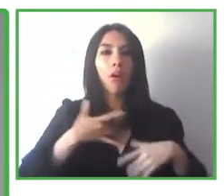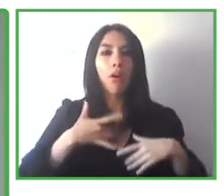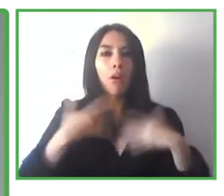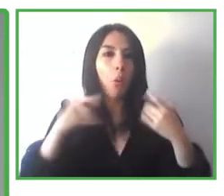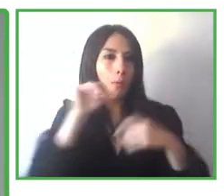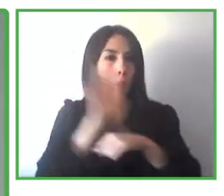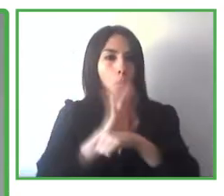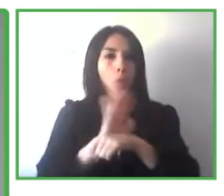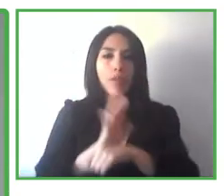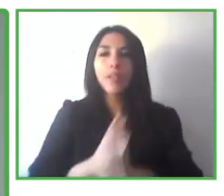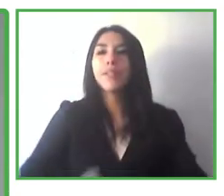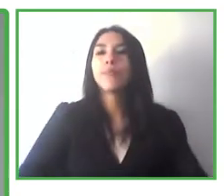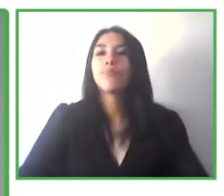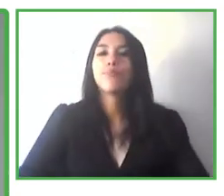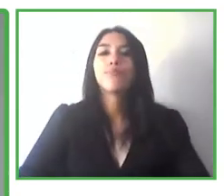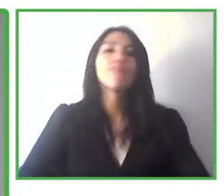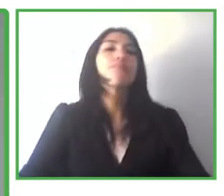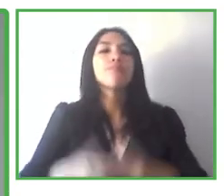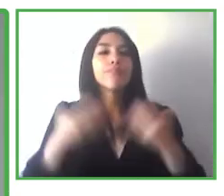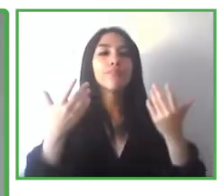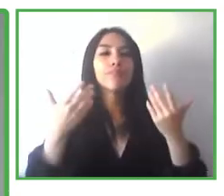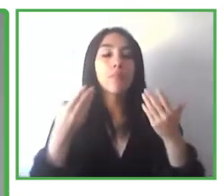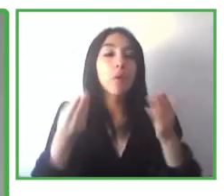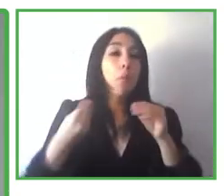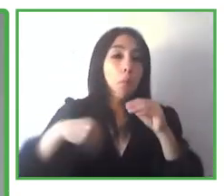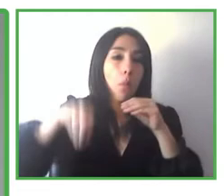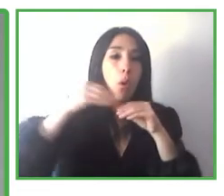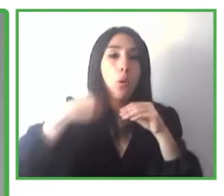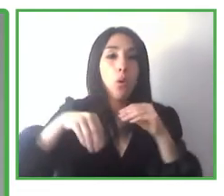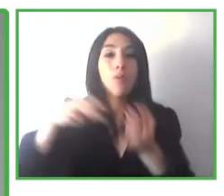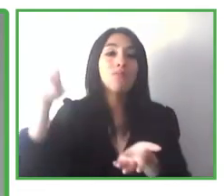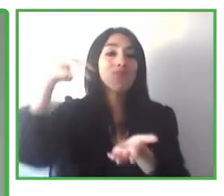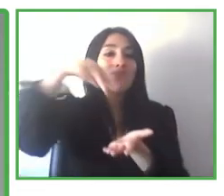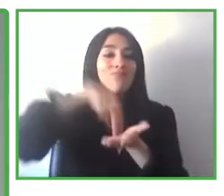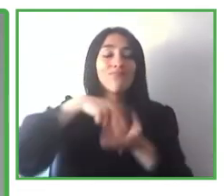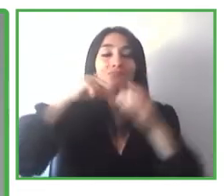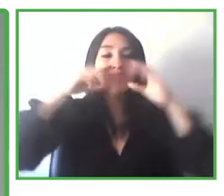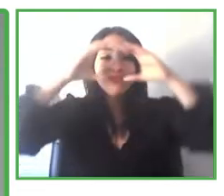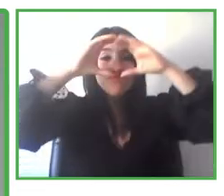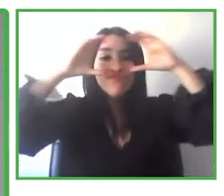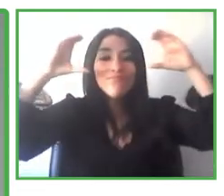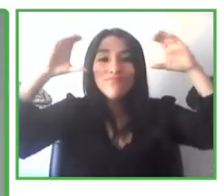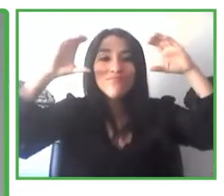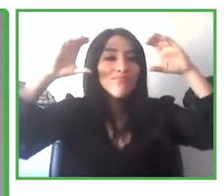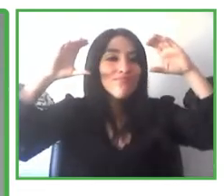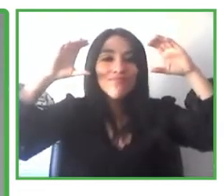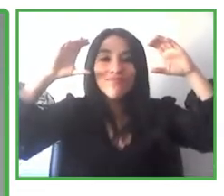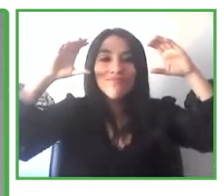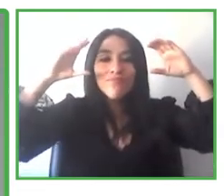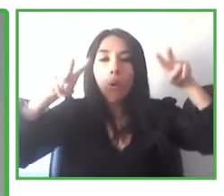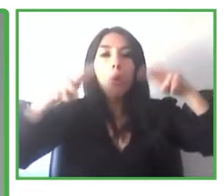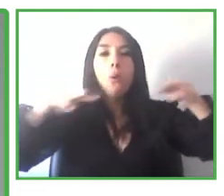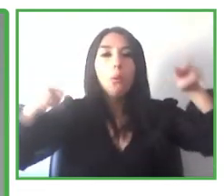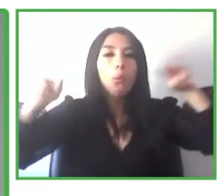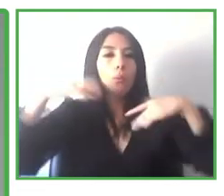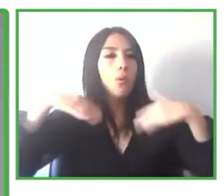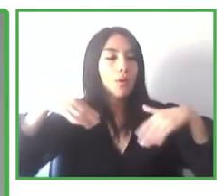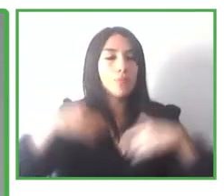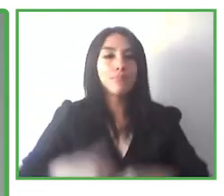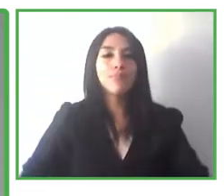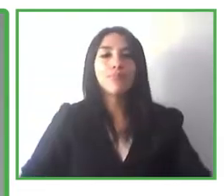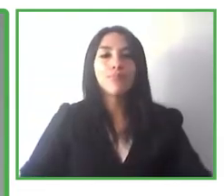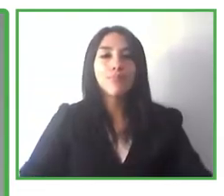is sort of a way of receiving more information, which is overlapping to what we see at the moment, and mixed reality,